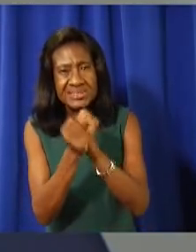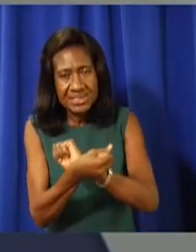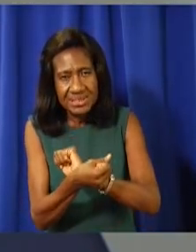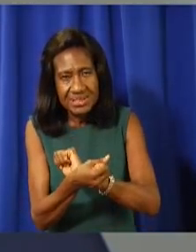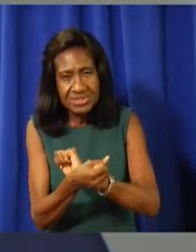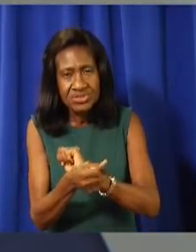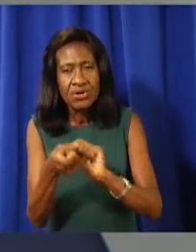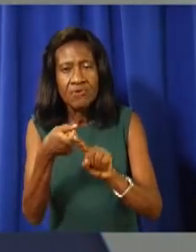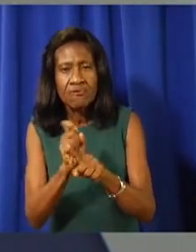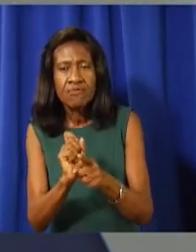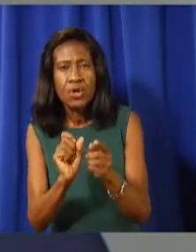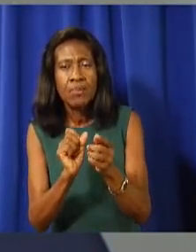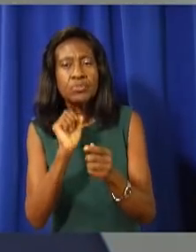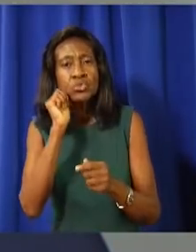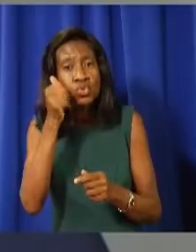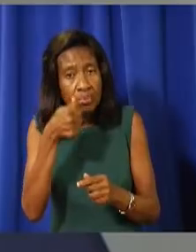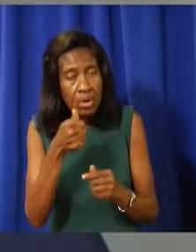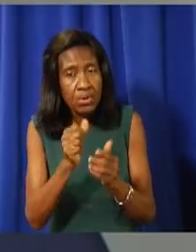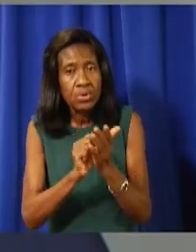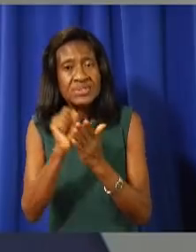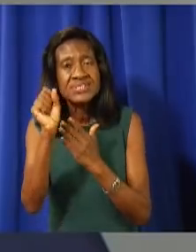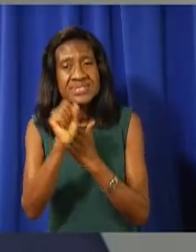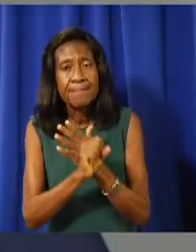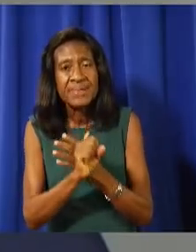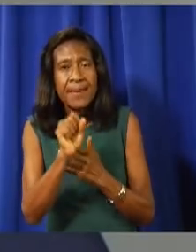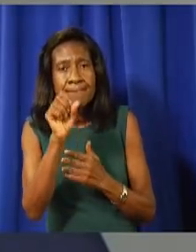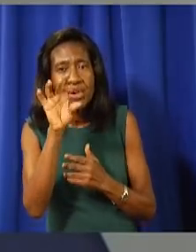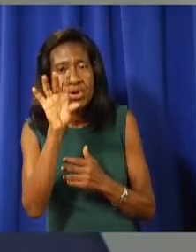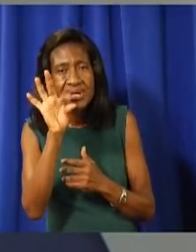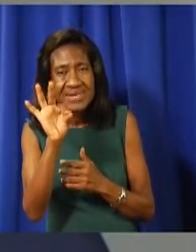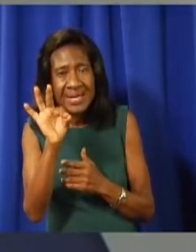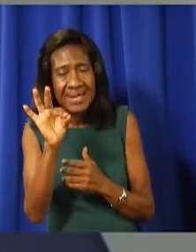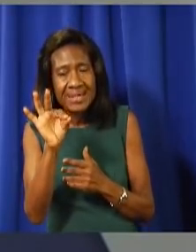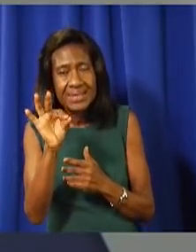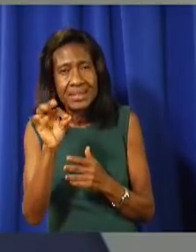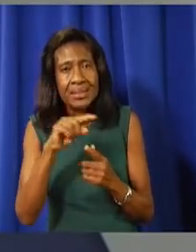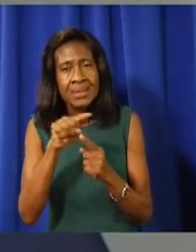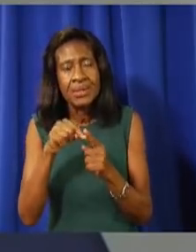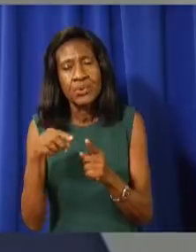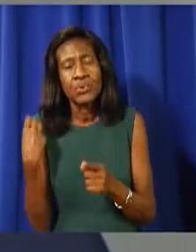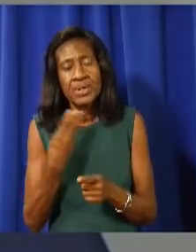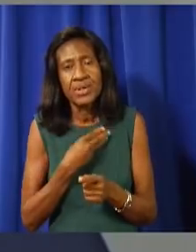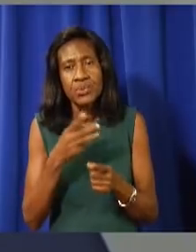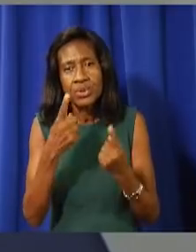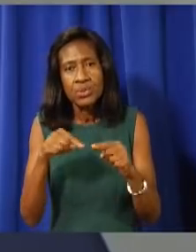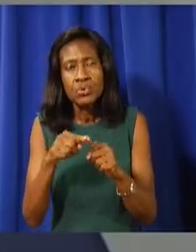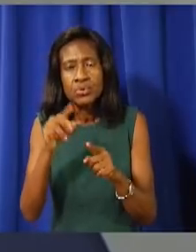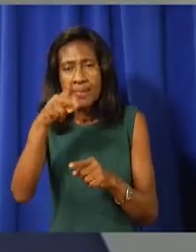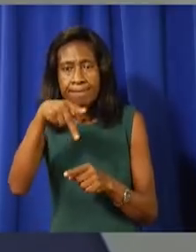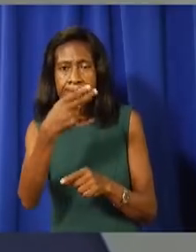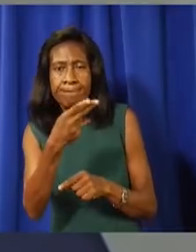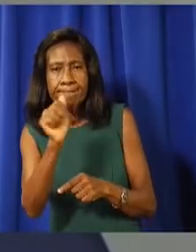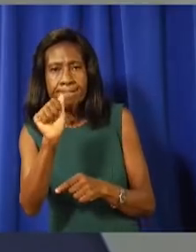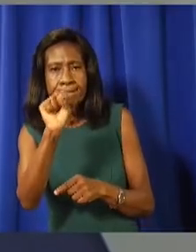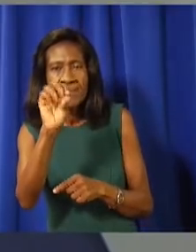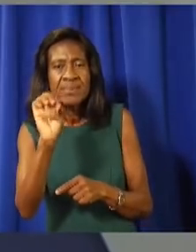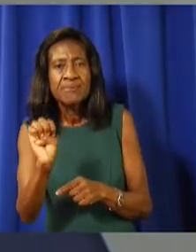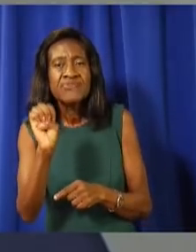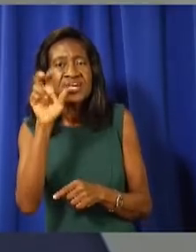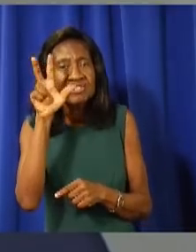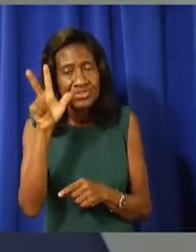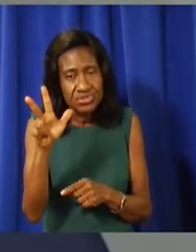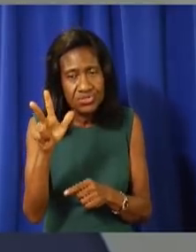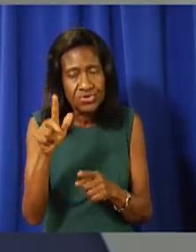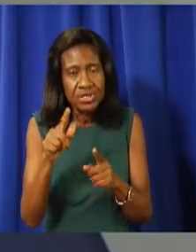from tomorrow, September 9th, when we move to Phase 3 of the government's plan to safely reopen our country.